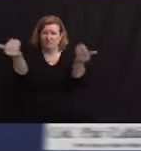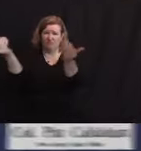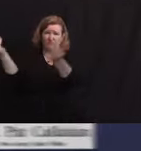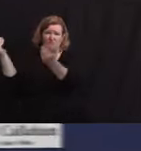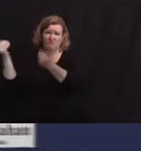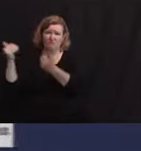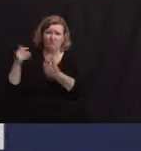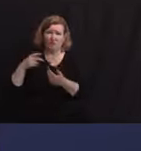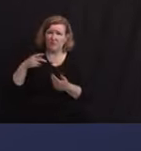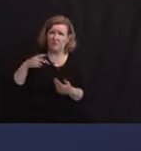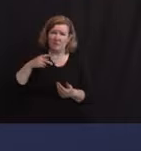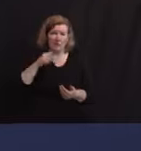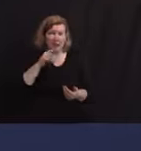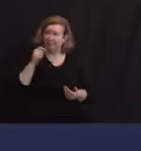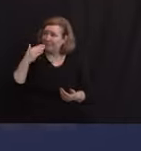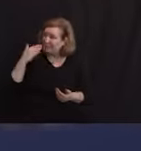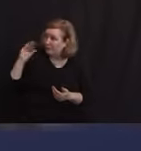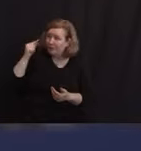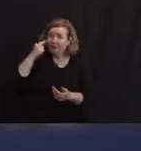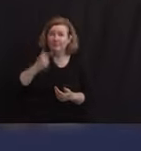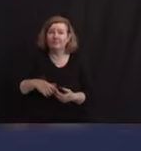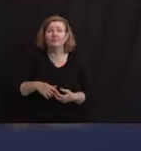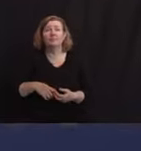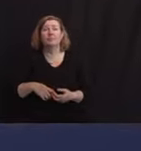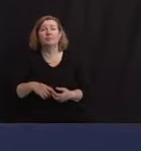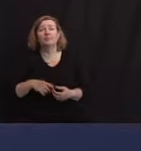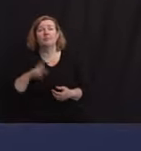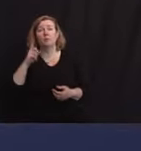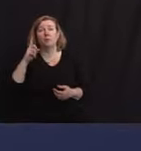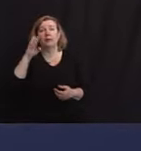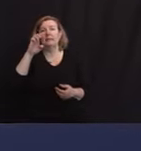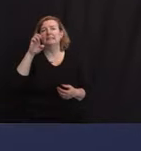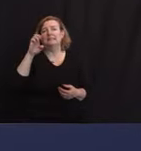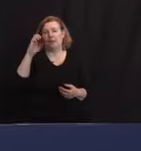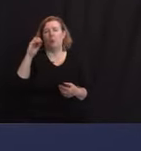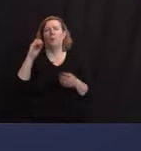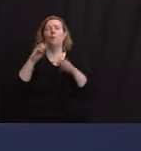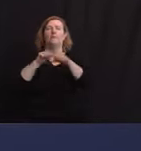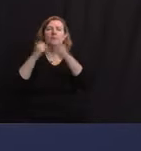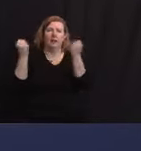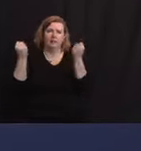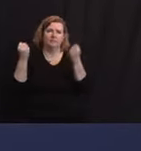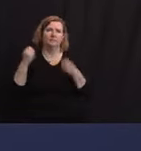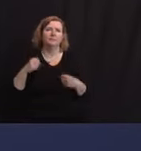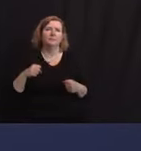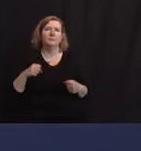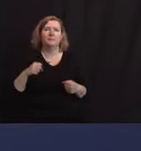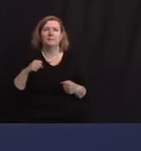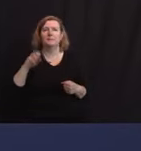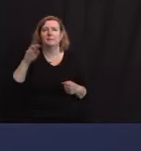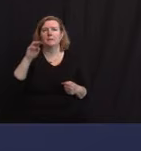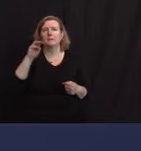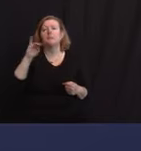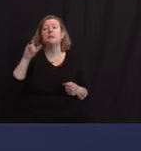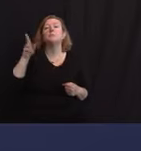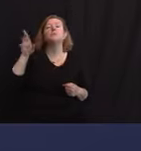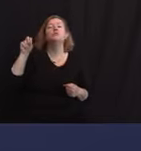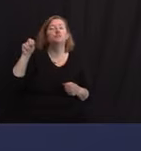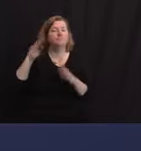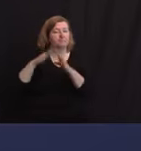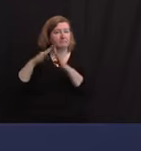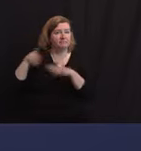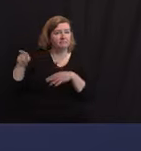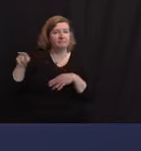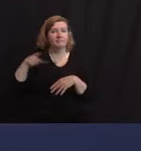Since we last met, just one EO compliance that was reported to the ROC, that was Milburn. Police had responded to a domestic incident at a